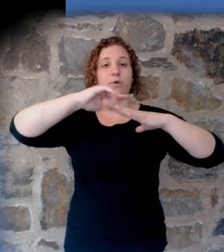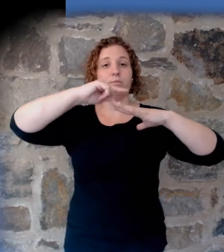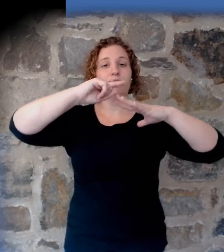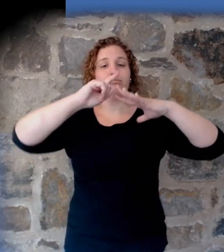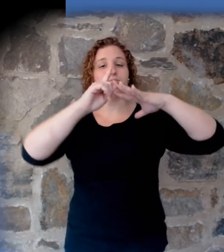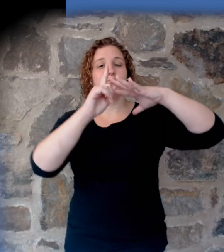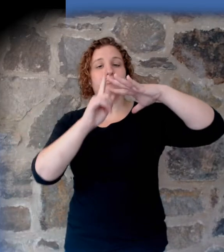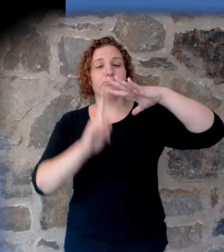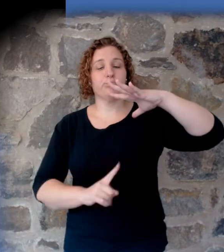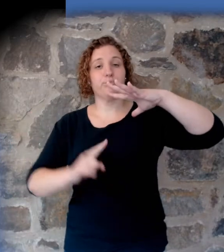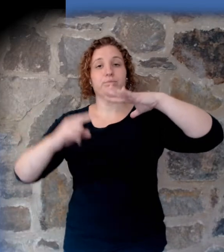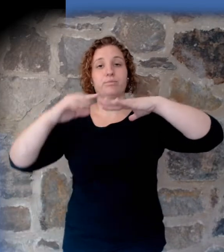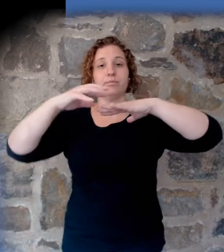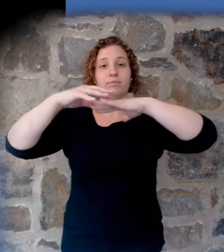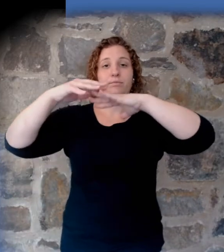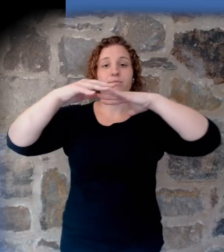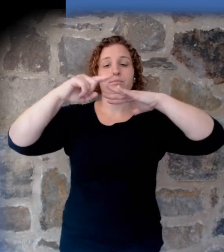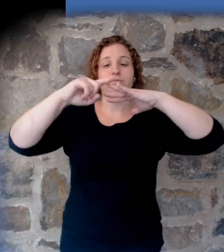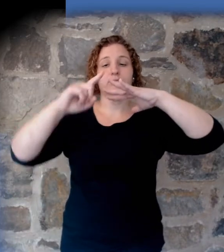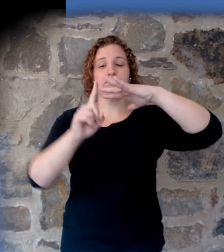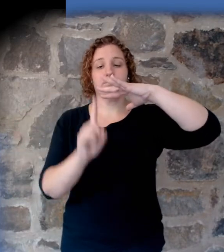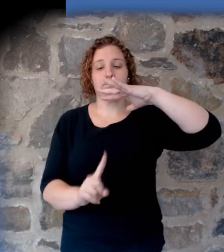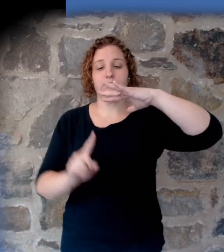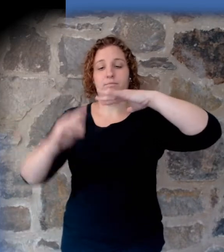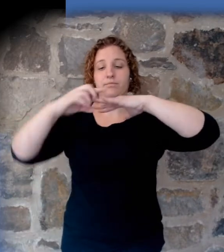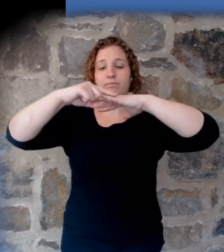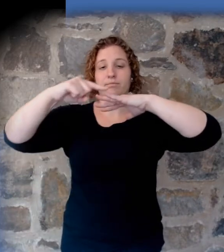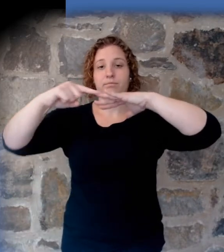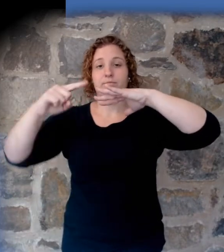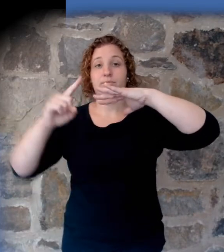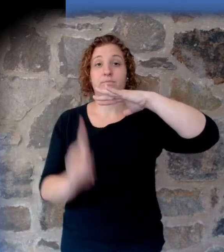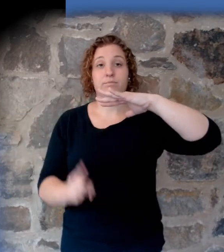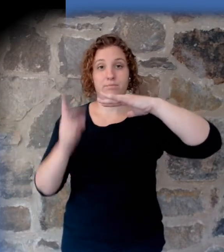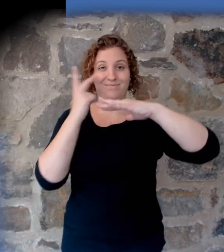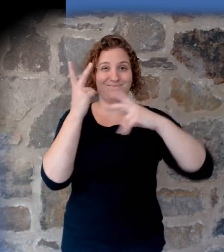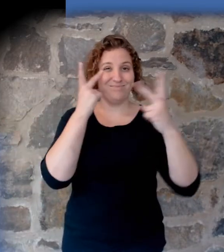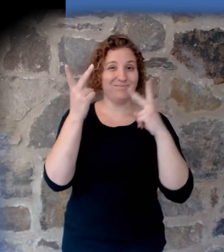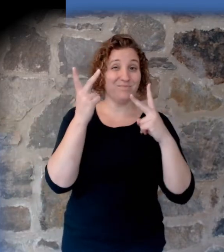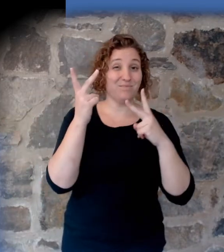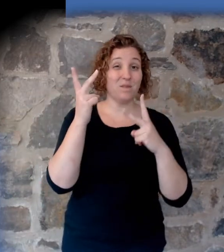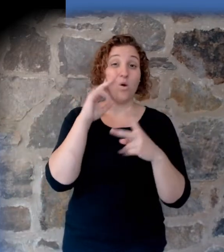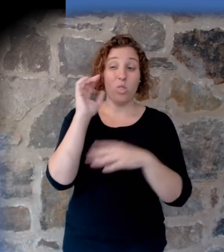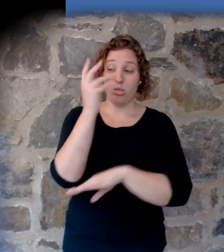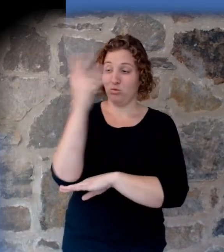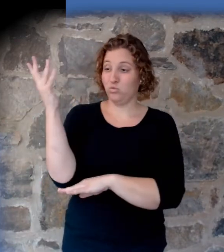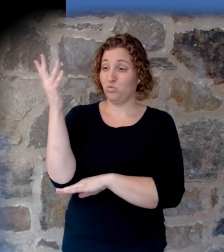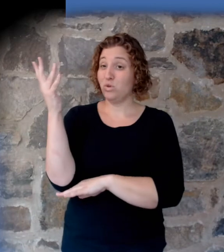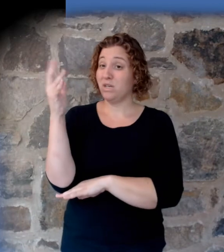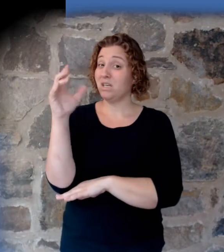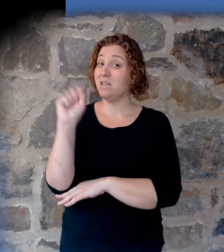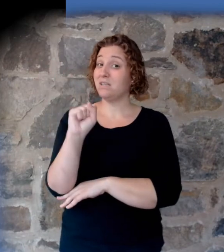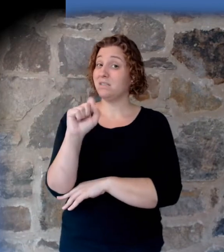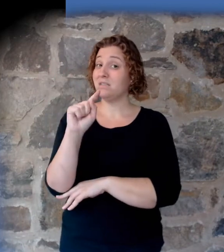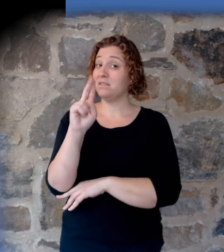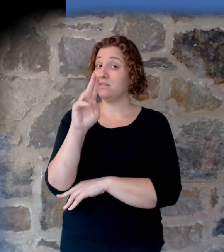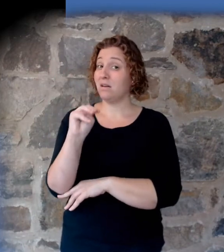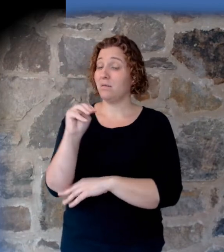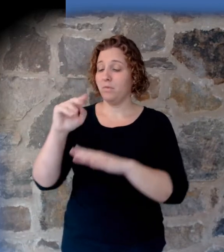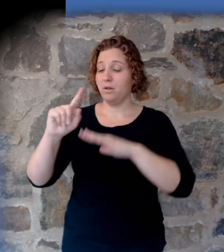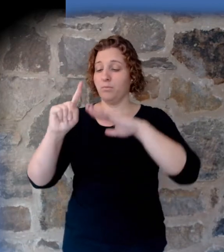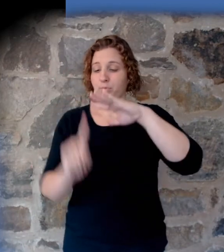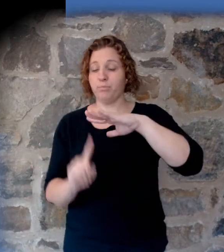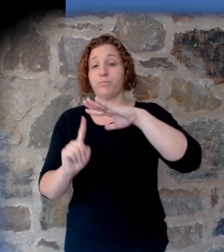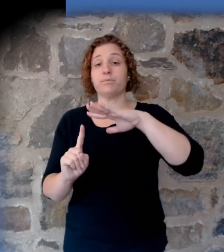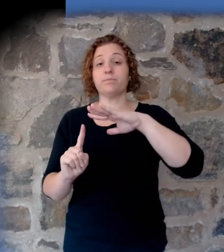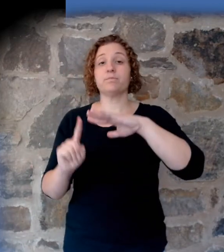sink down into the lake. And so you ended up with all these tree stumps that are vertical in the sediment very